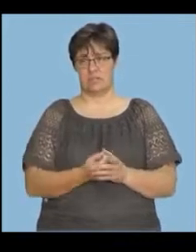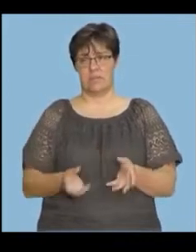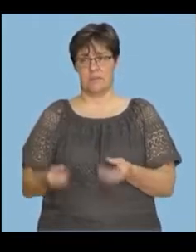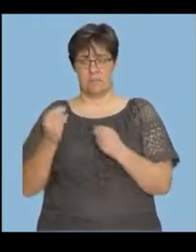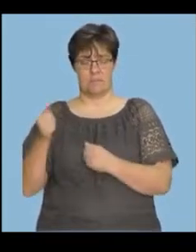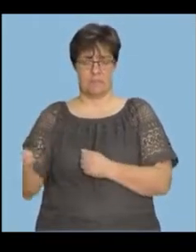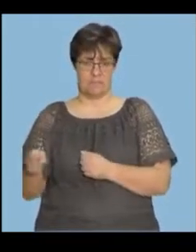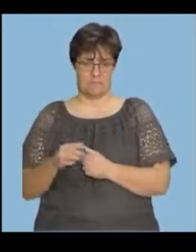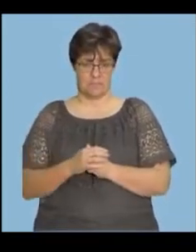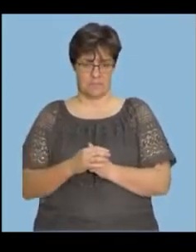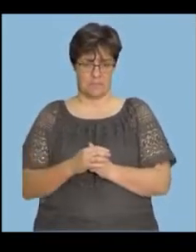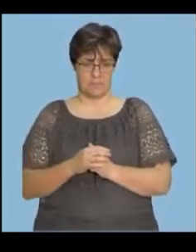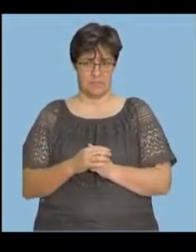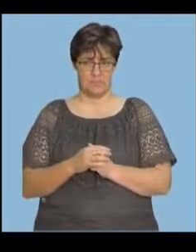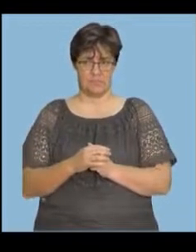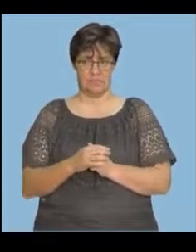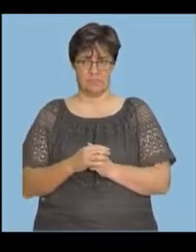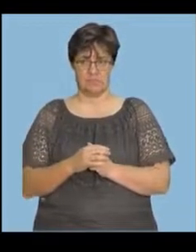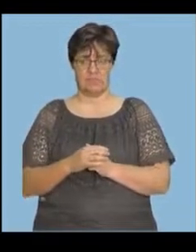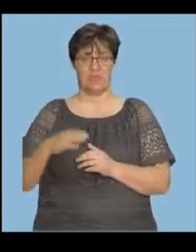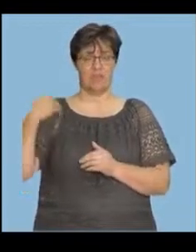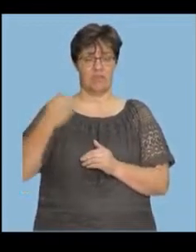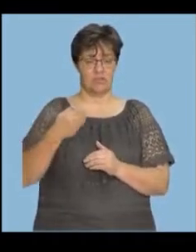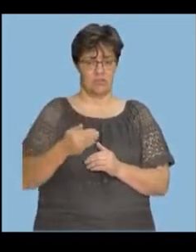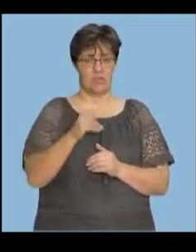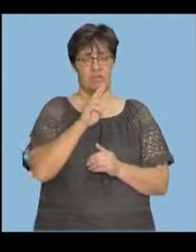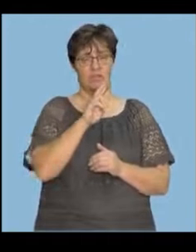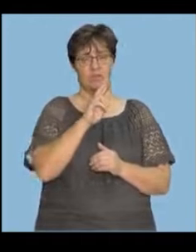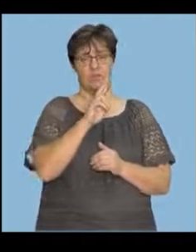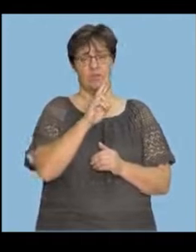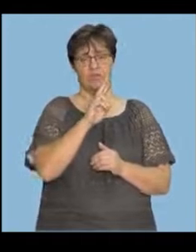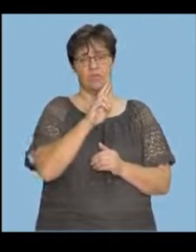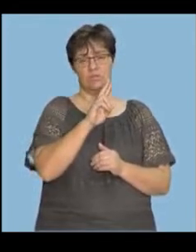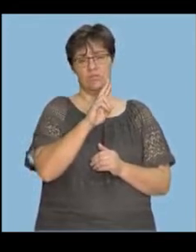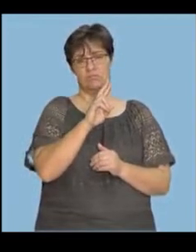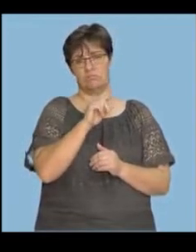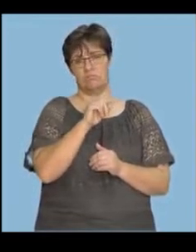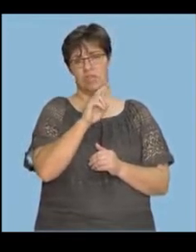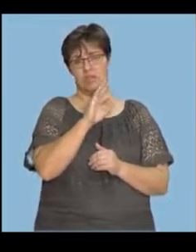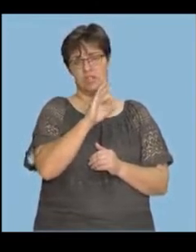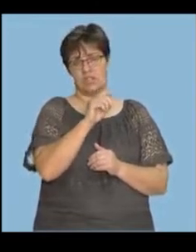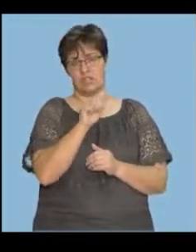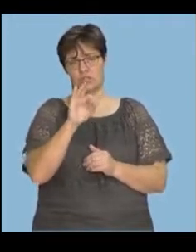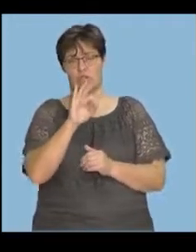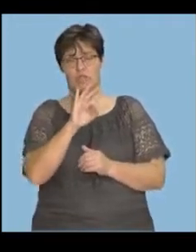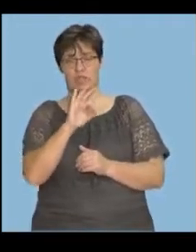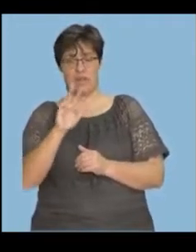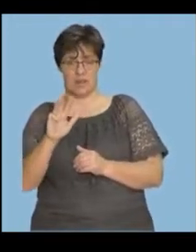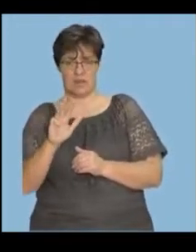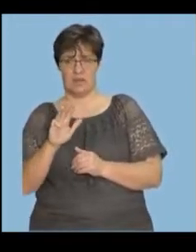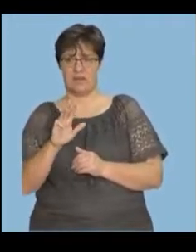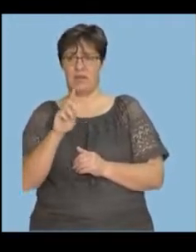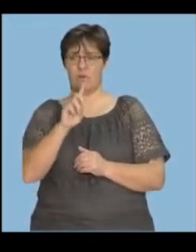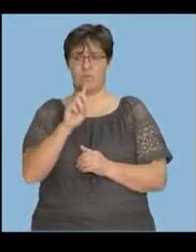we get. Then the frequency for 22.2.39 is 116. 116. people